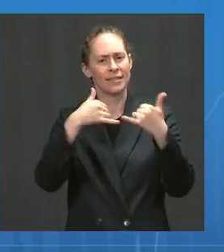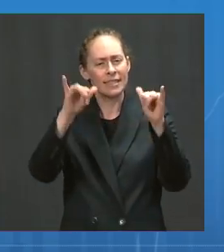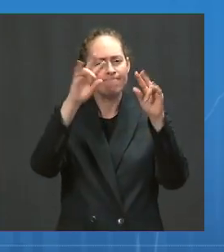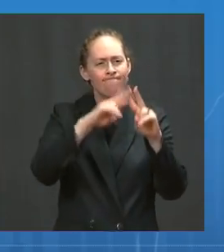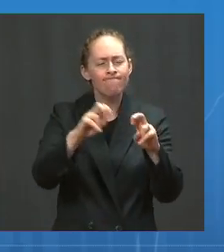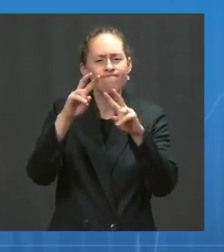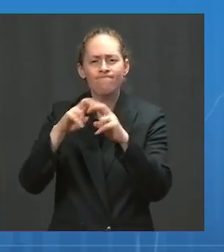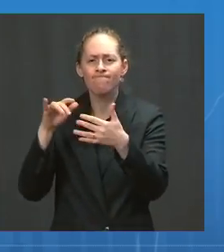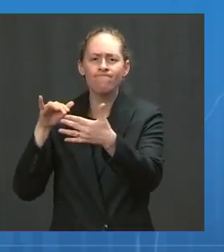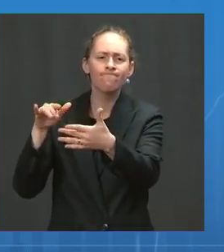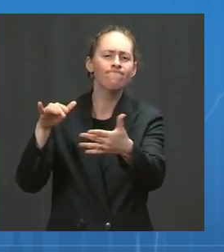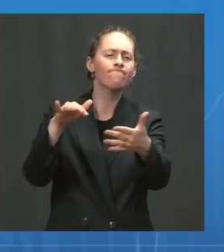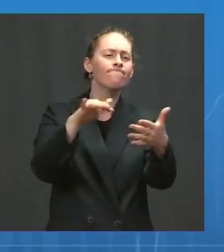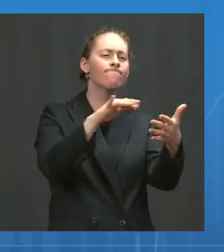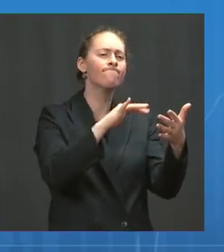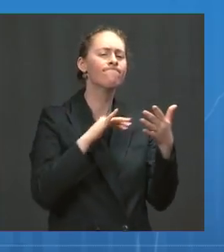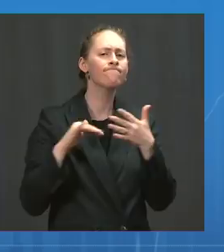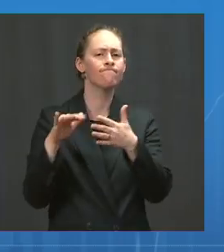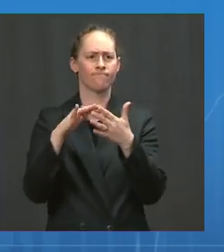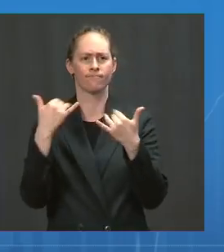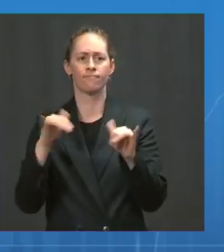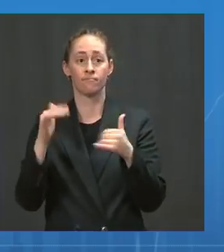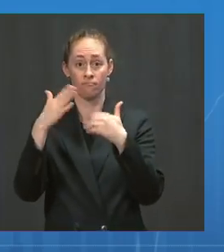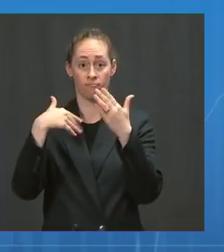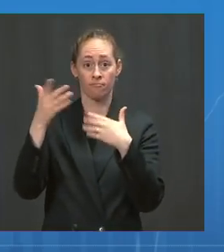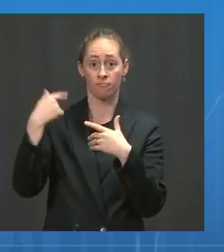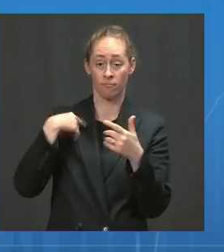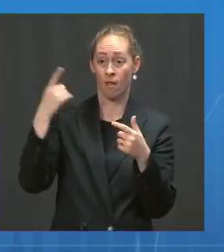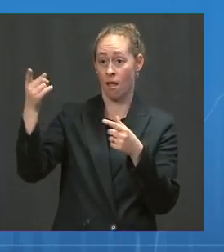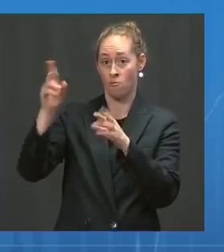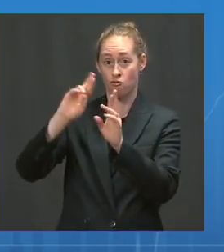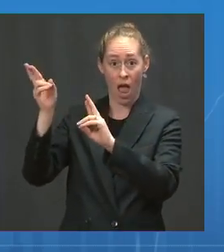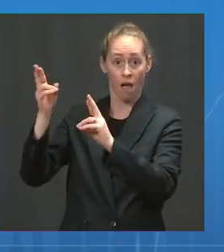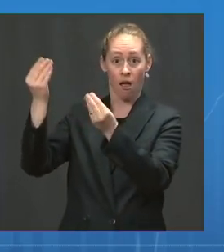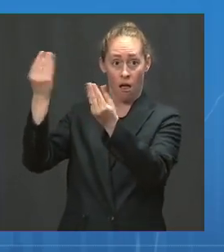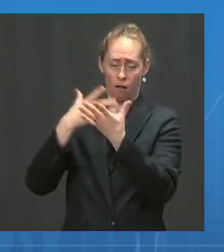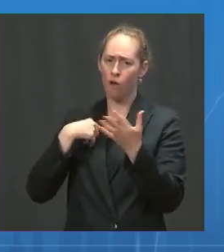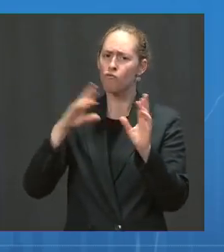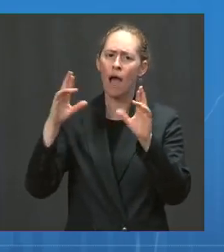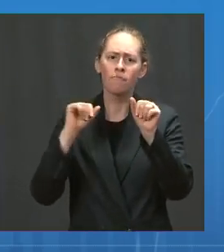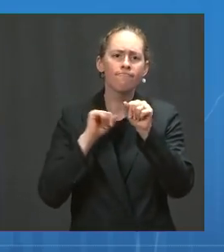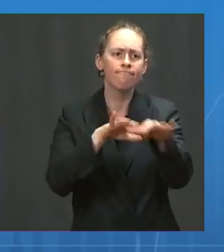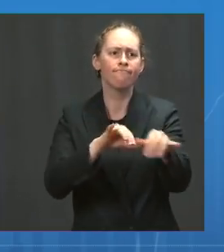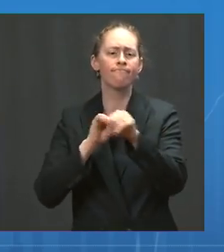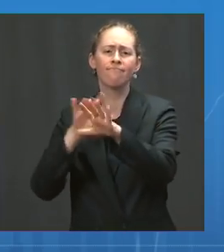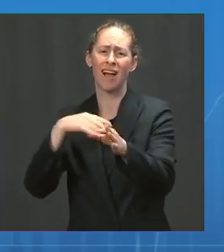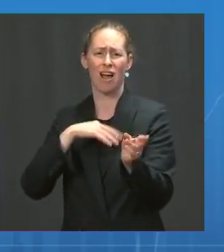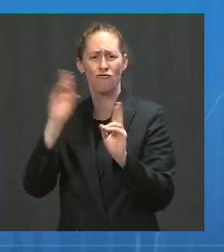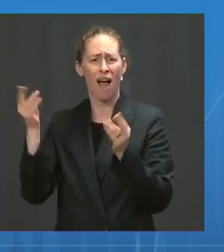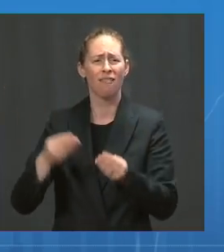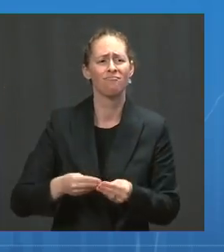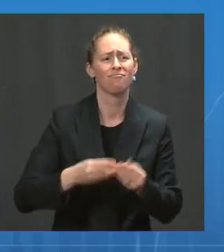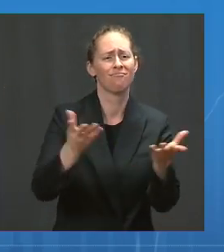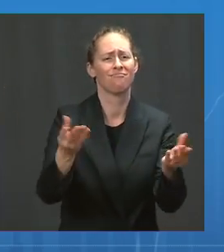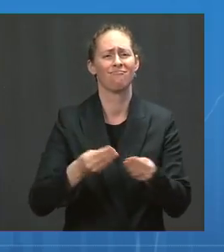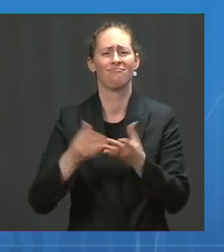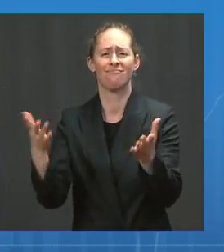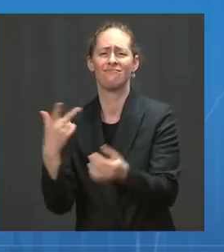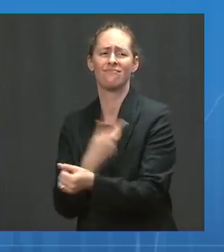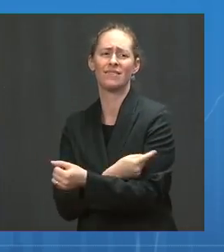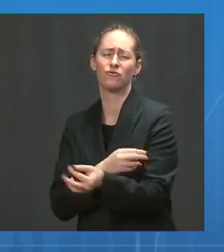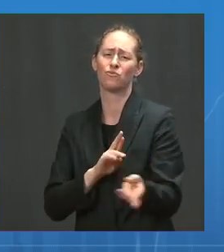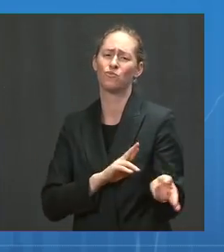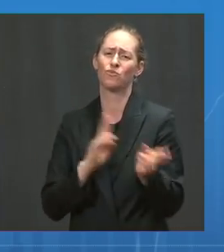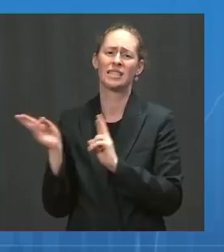We are ready for whatever the science tells us. We've secured enough vaccine supply. And if needed, we will ensure